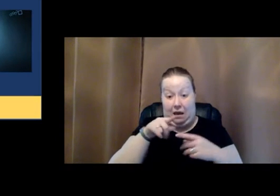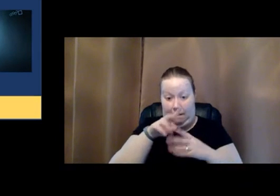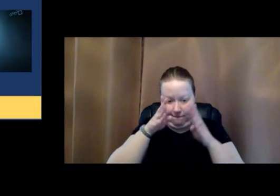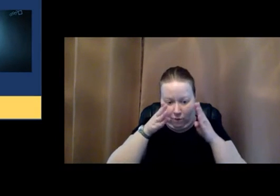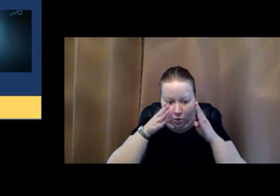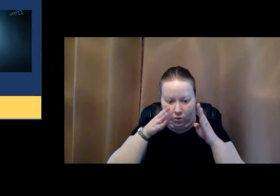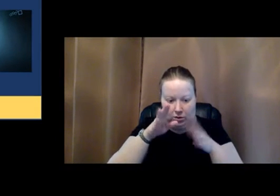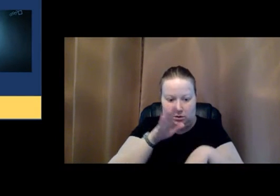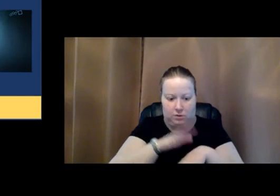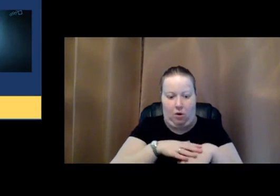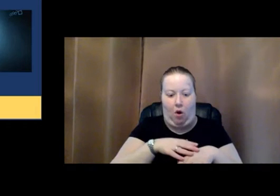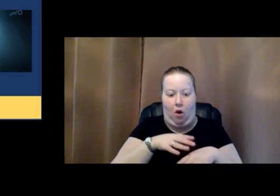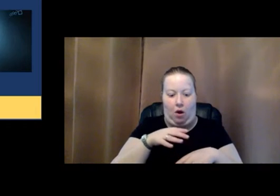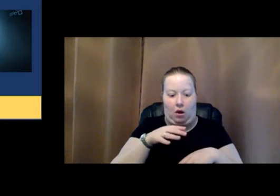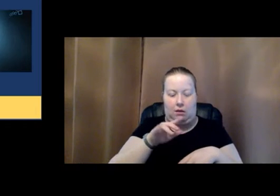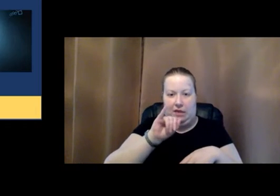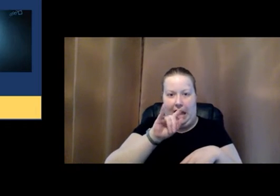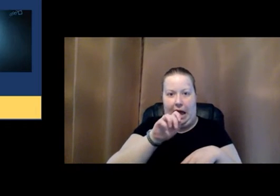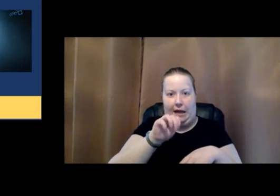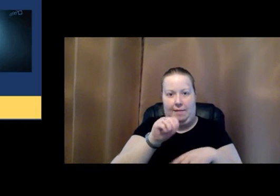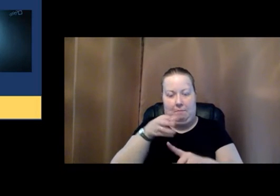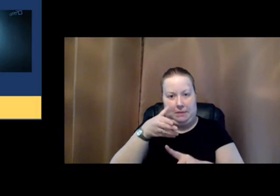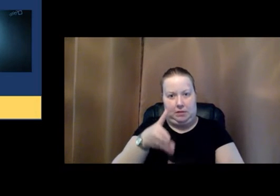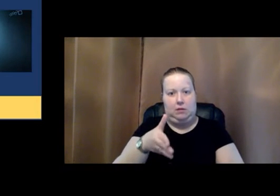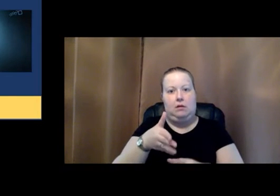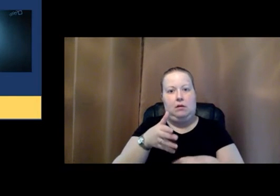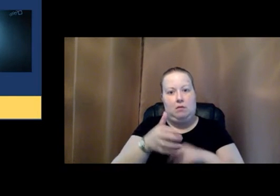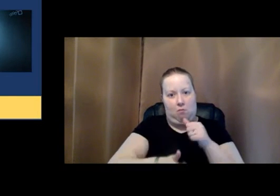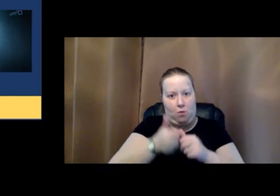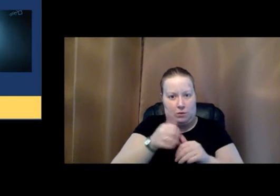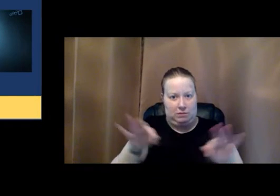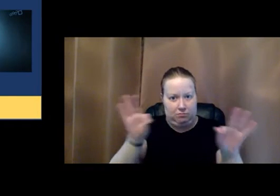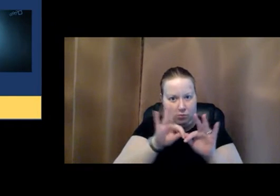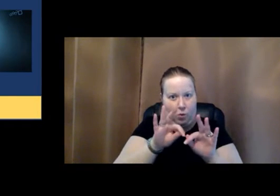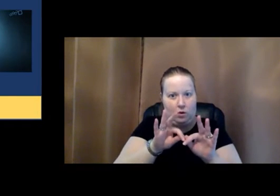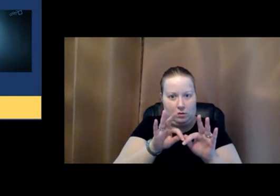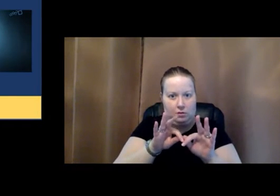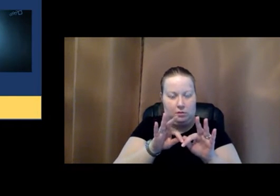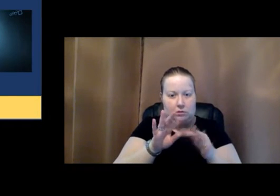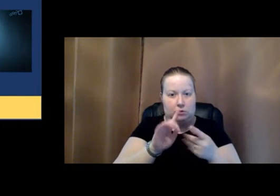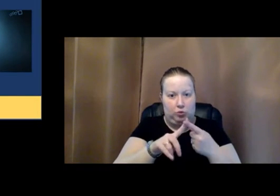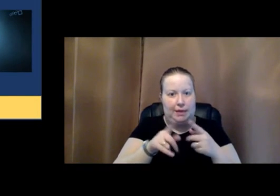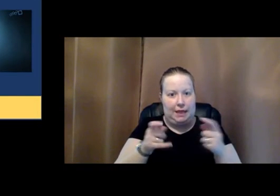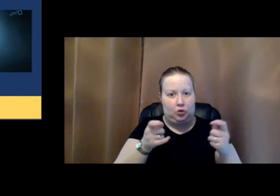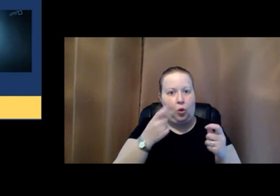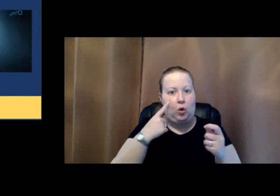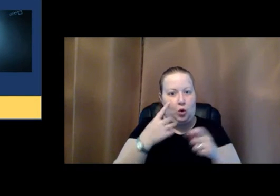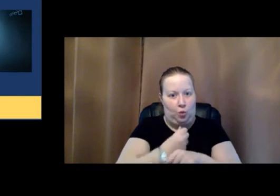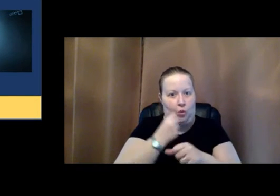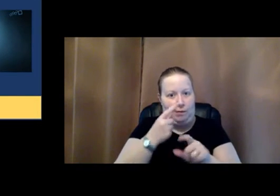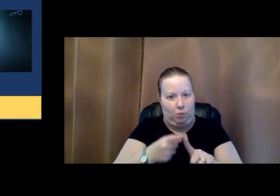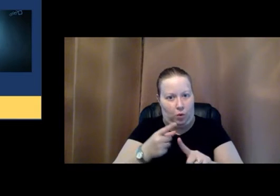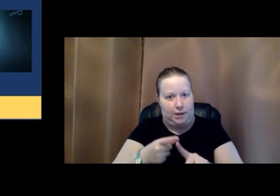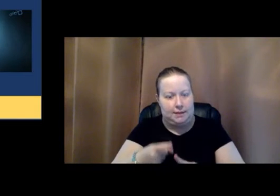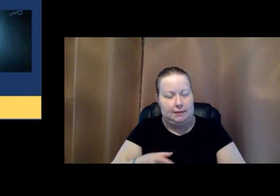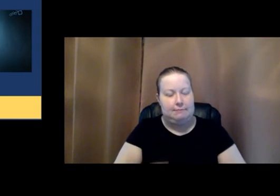on the items that are the most important items to be controlled in order to win points in the game.